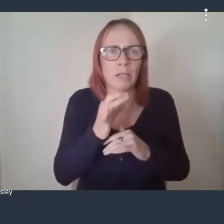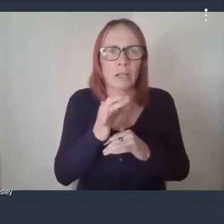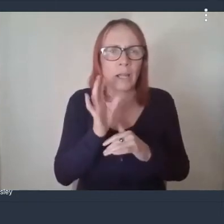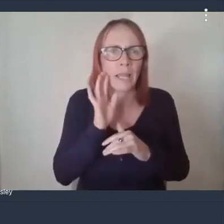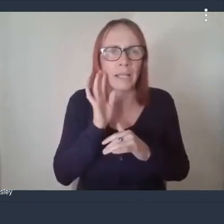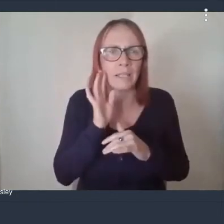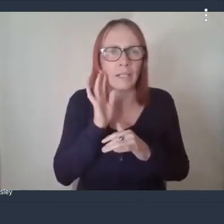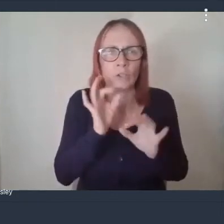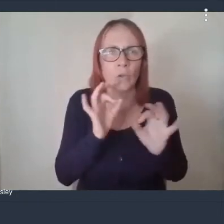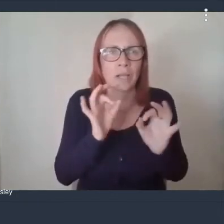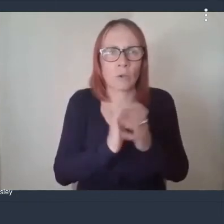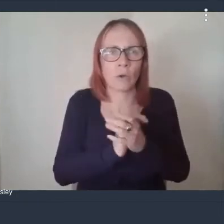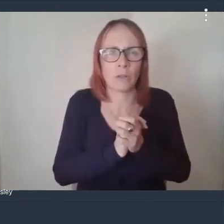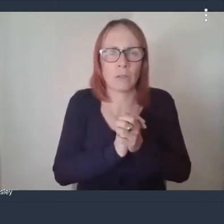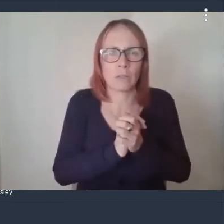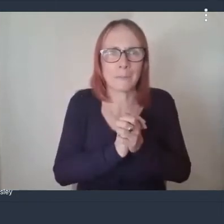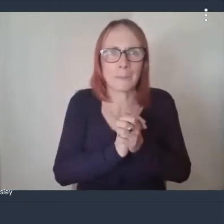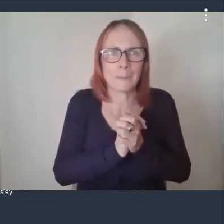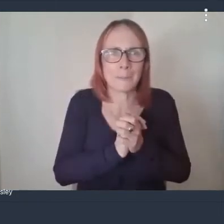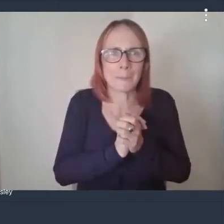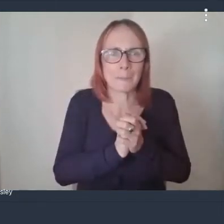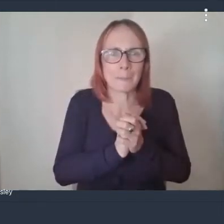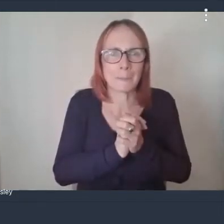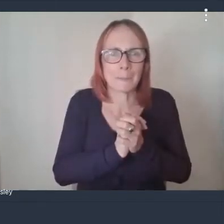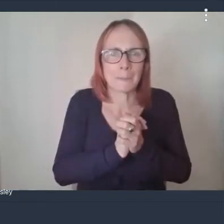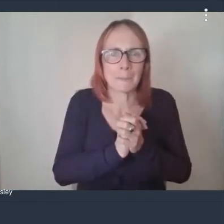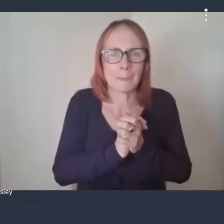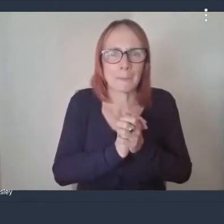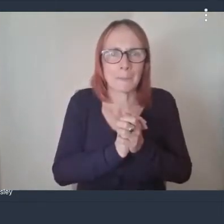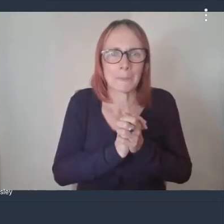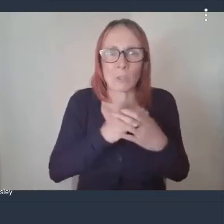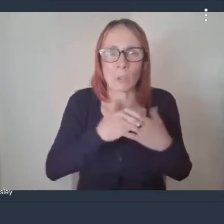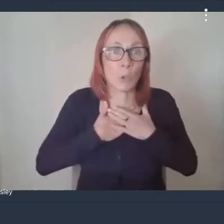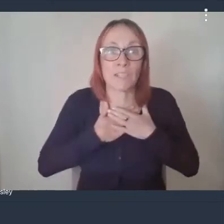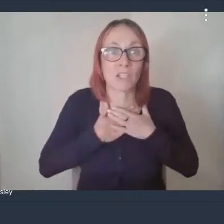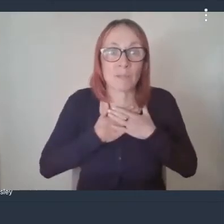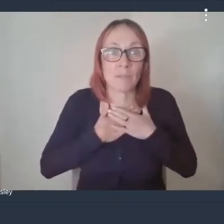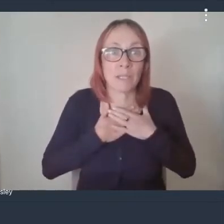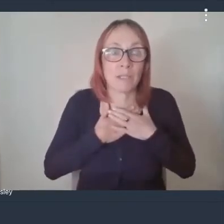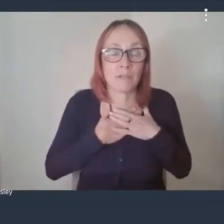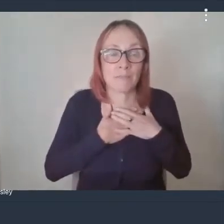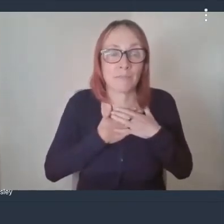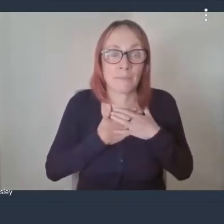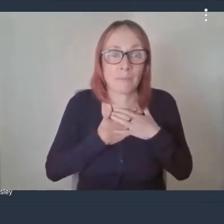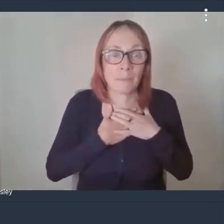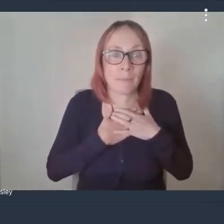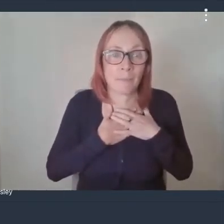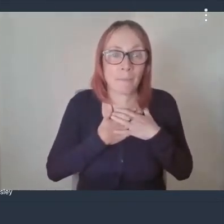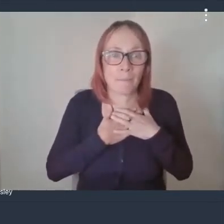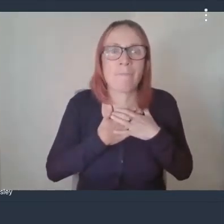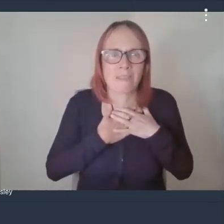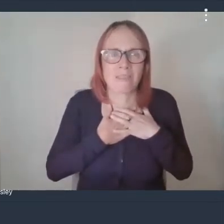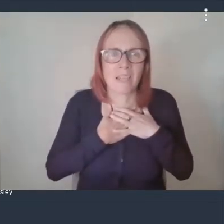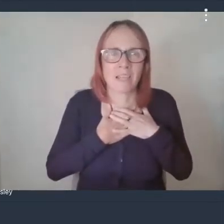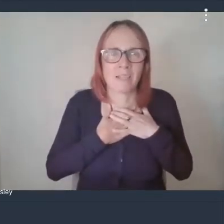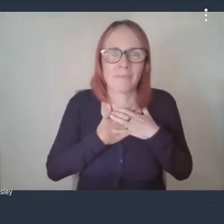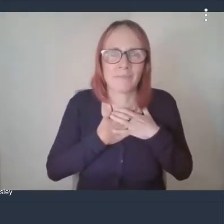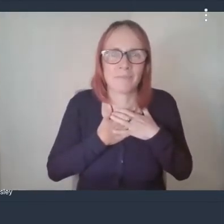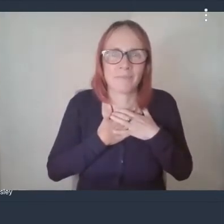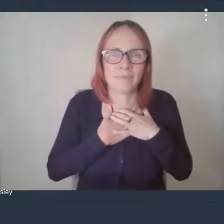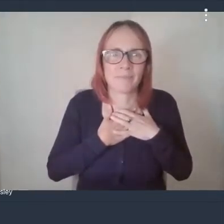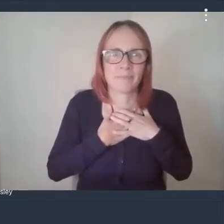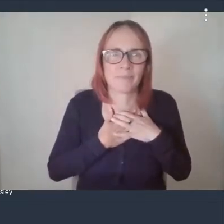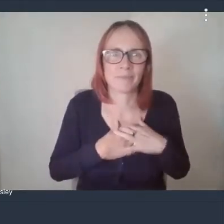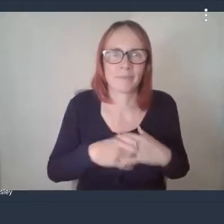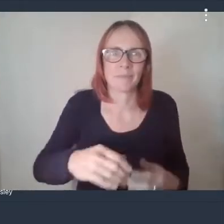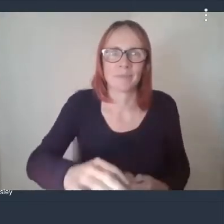i can't hear you at all uh okay i'll try i don't know if it's just me a bit of echo yeah the street